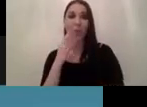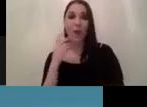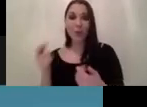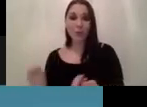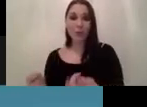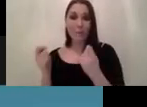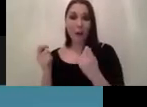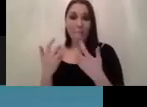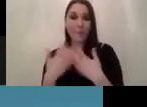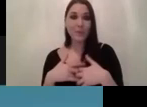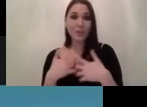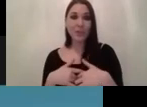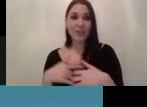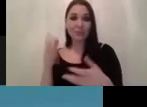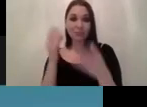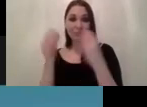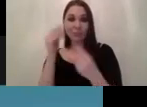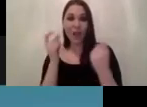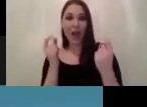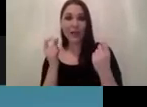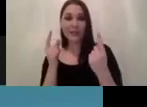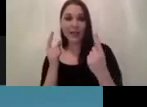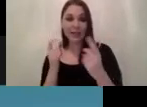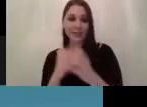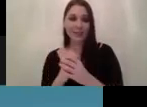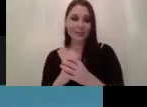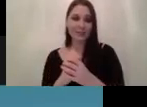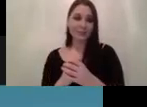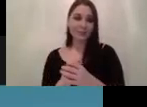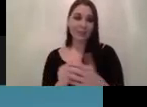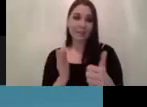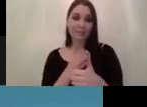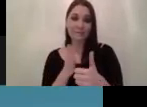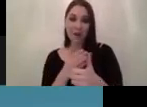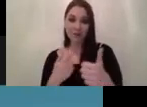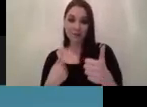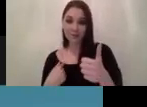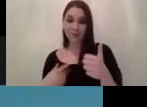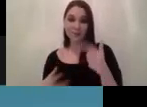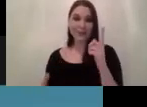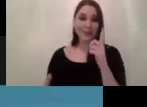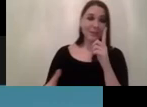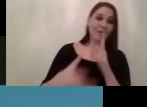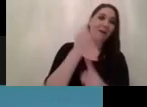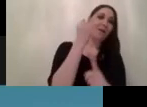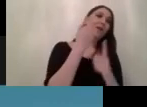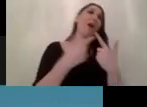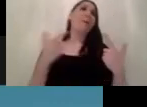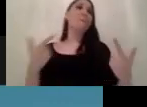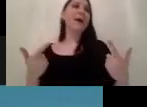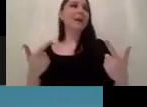project ideas you can use the first half of the double diamond framework so first you want to discover as many project ideas as possible